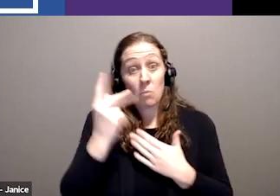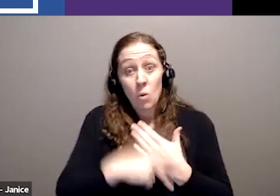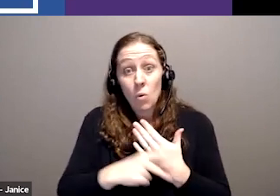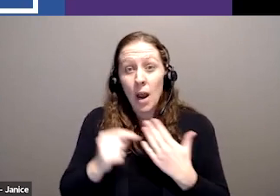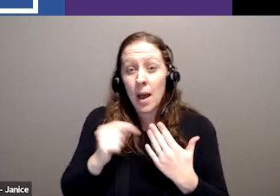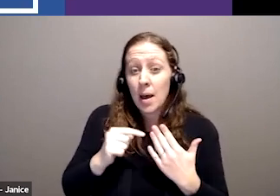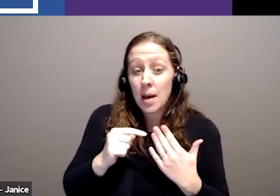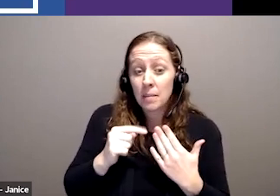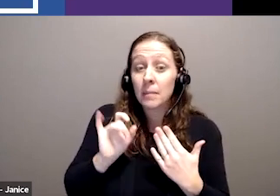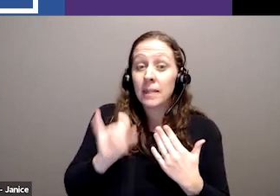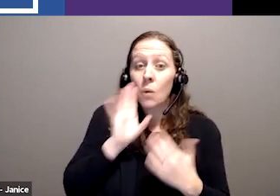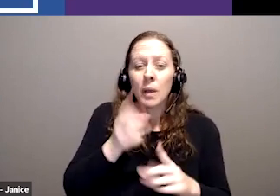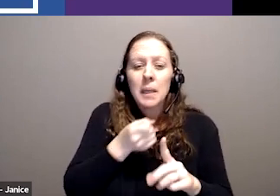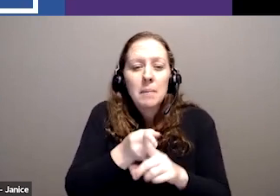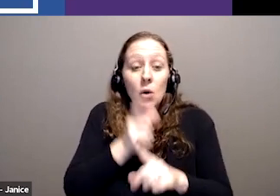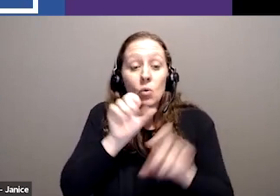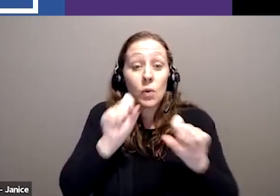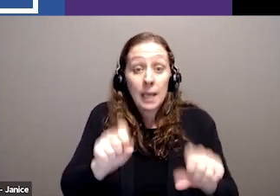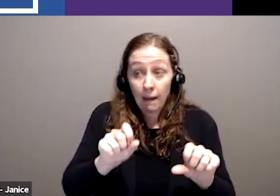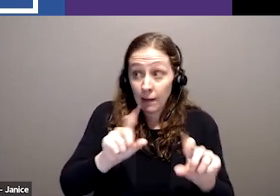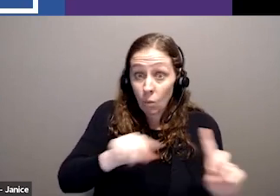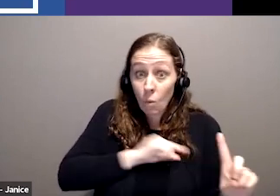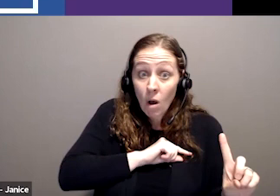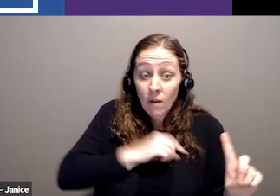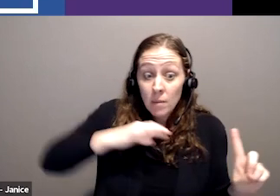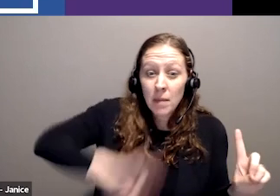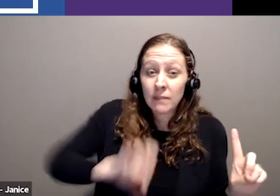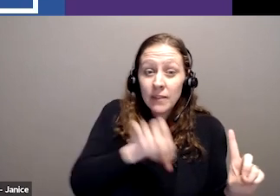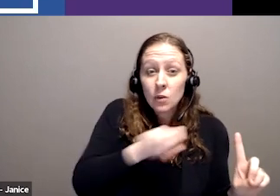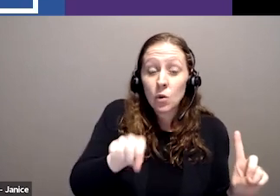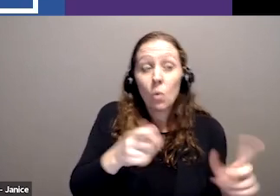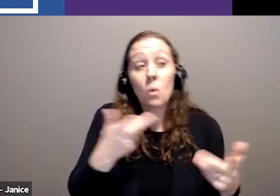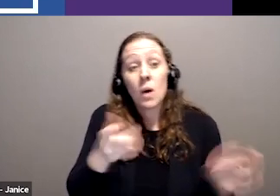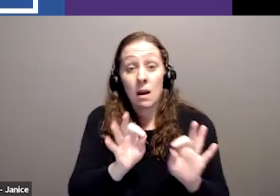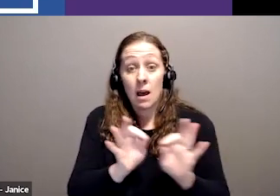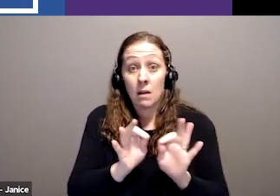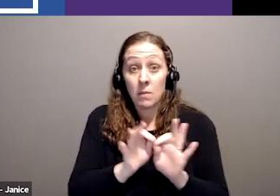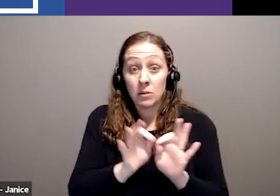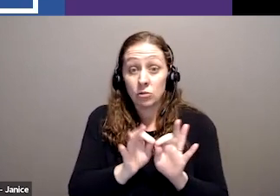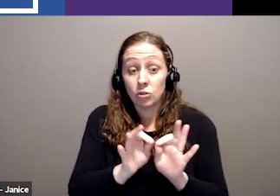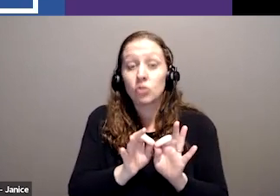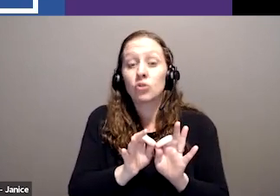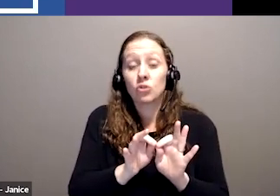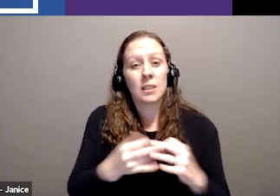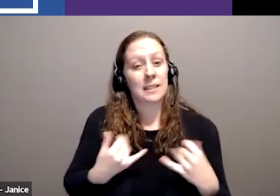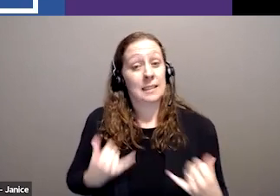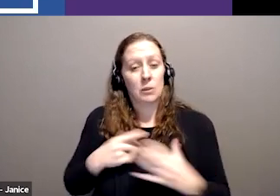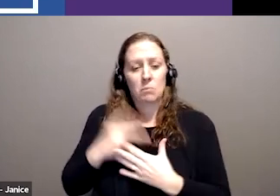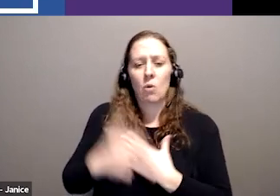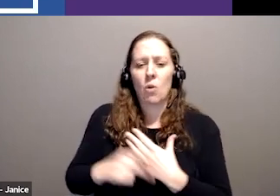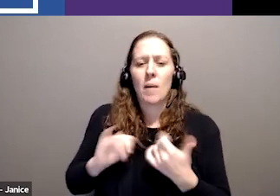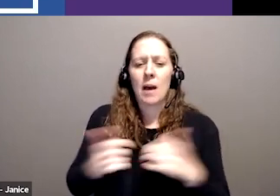details that affect who might be able to receive this benefit, what the amount might be, and how it might fit in with existing programs.